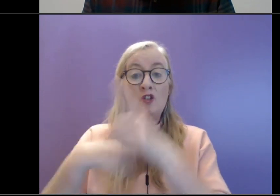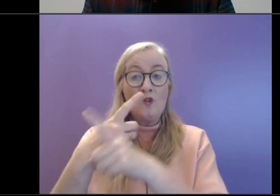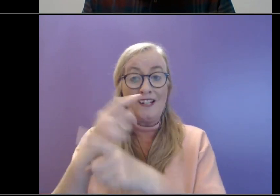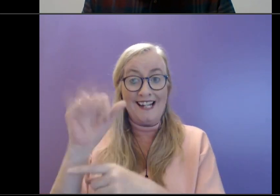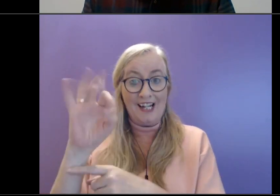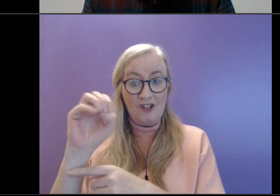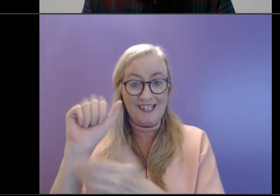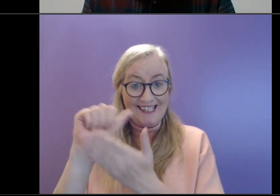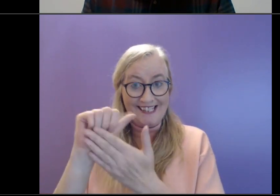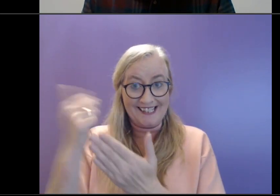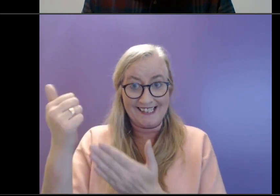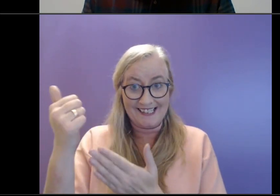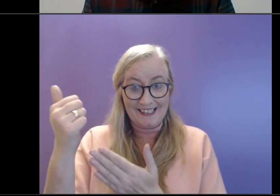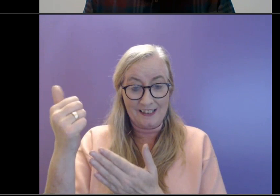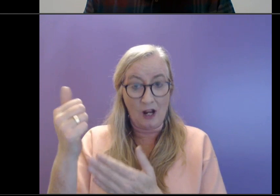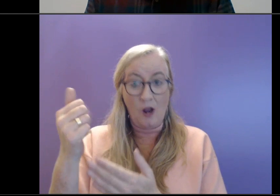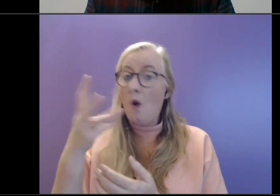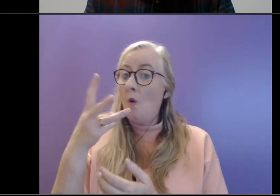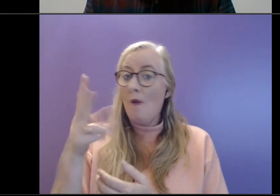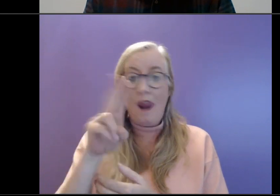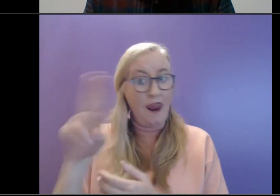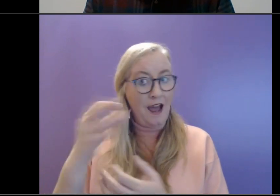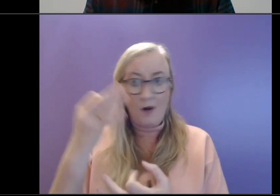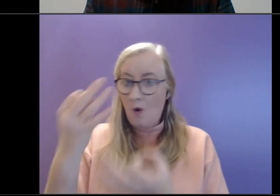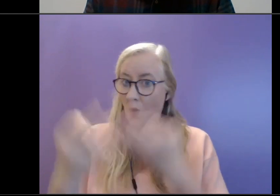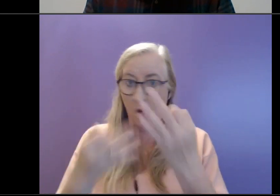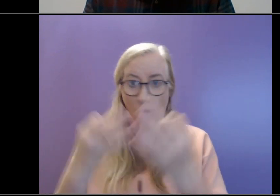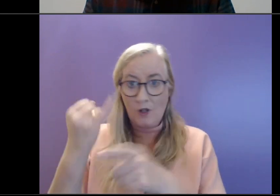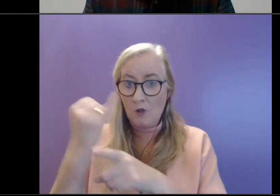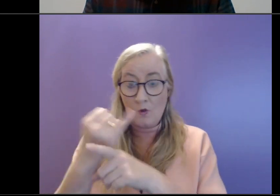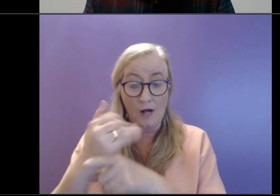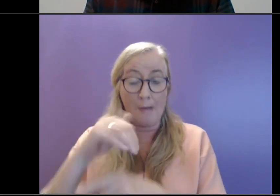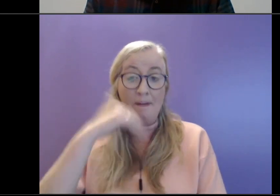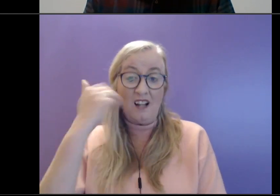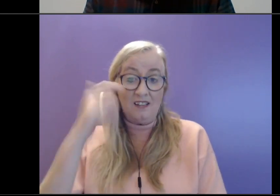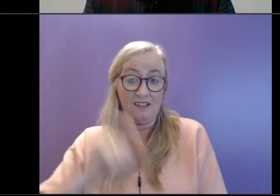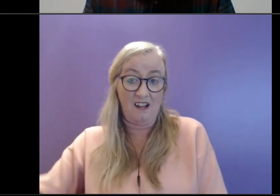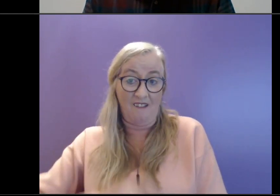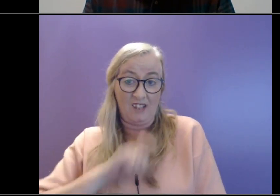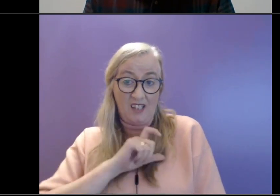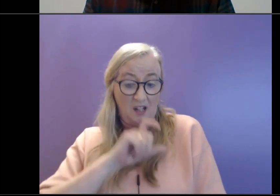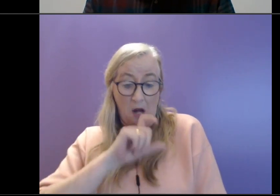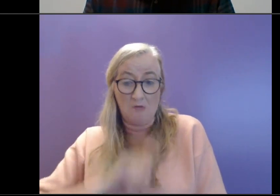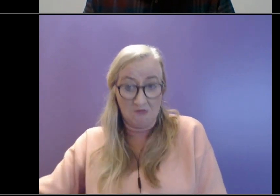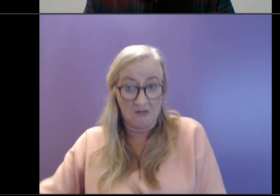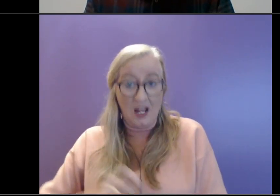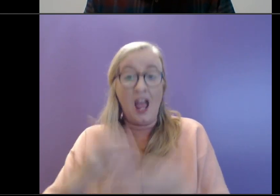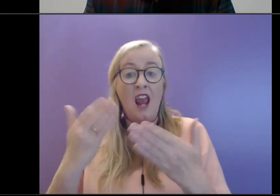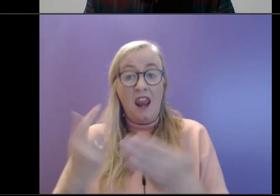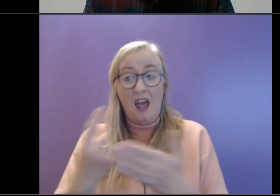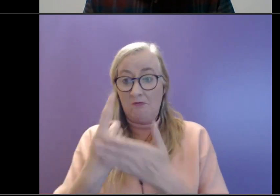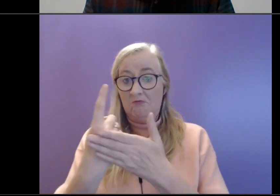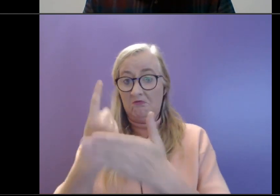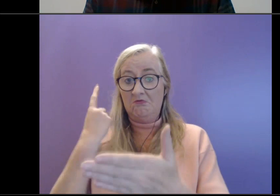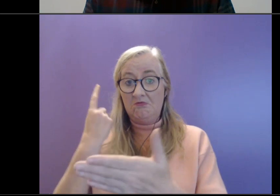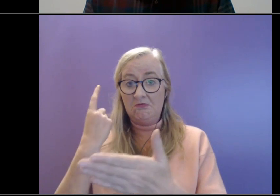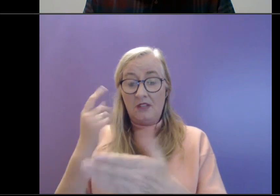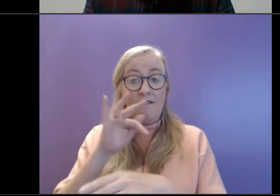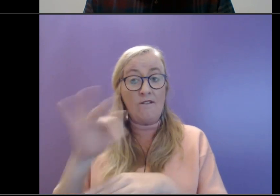Refusing to go to school due to low self-confidence and is now isolating from friends and family.